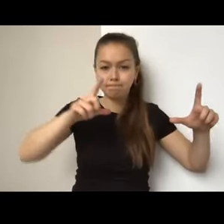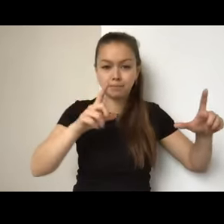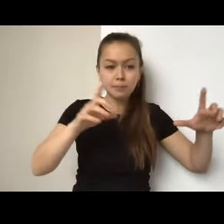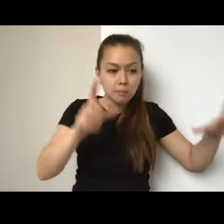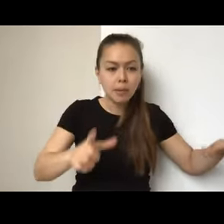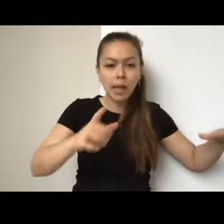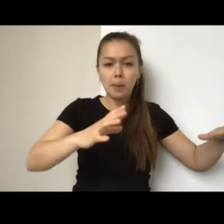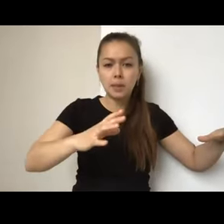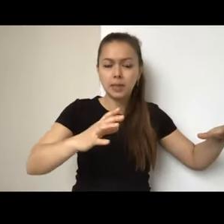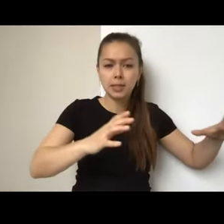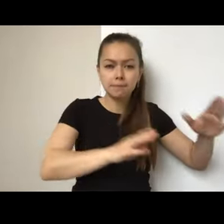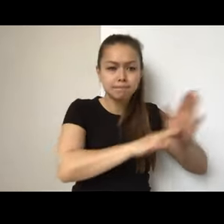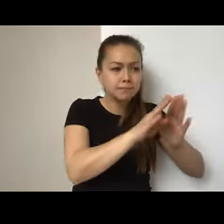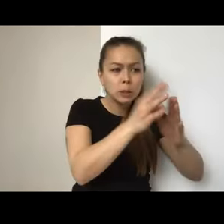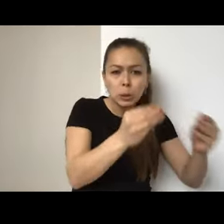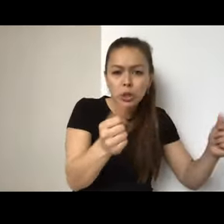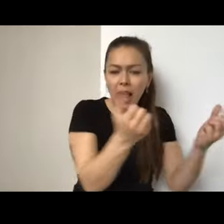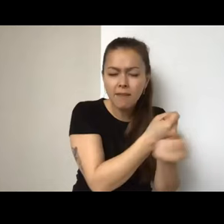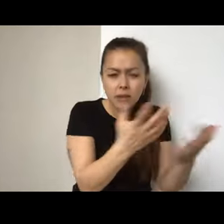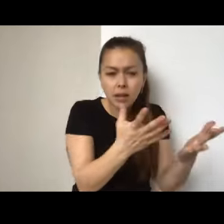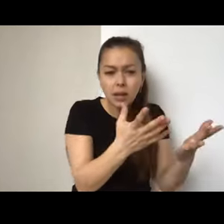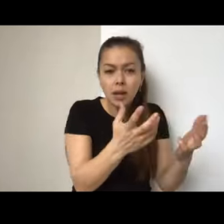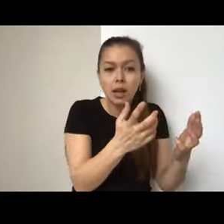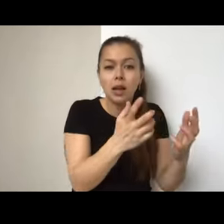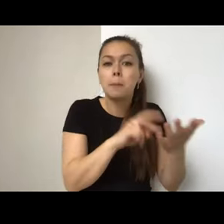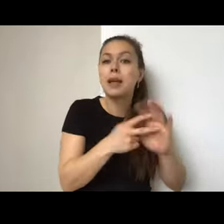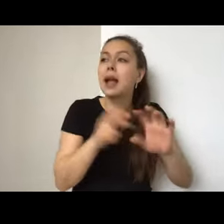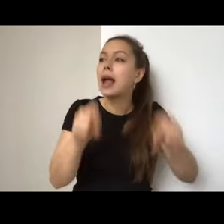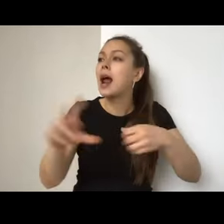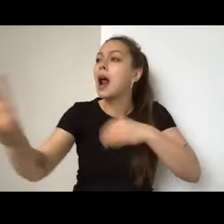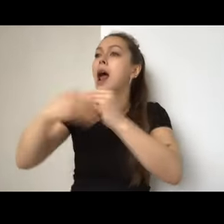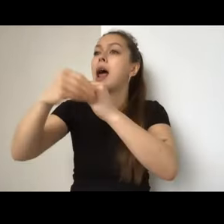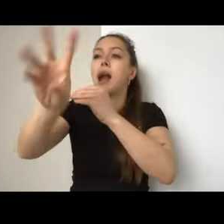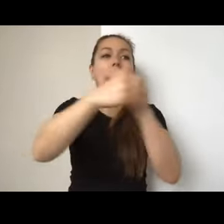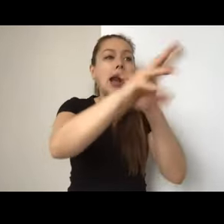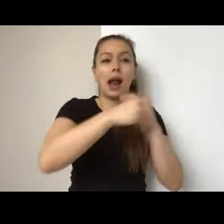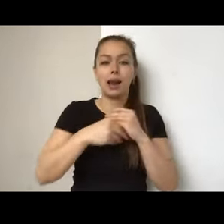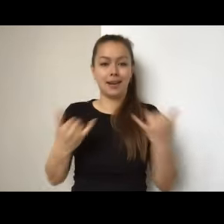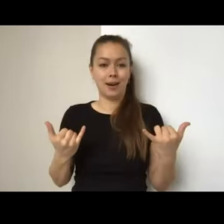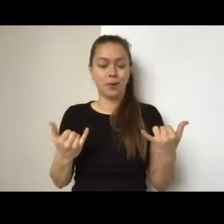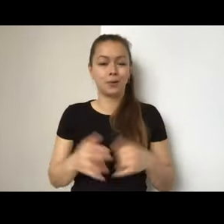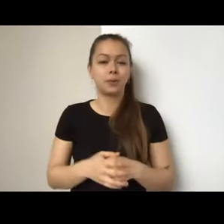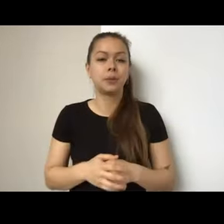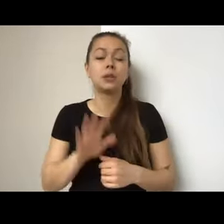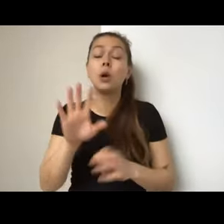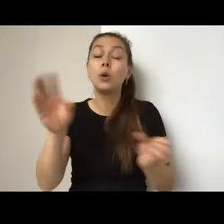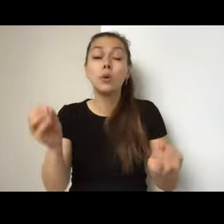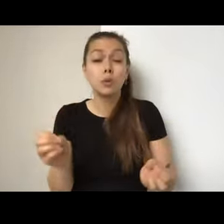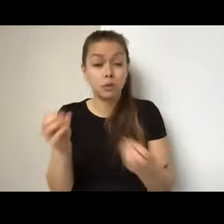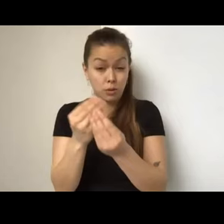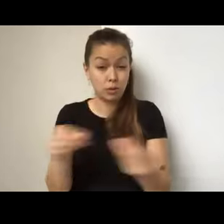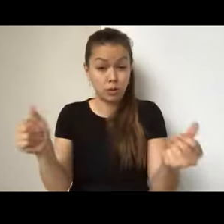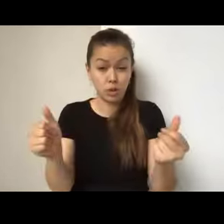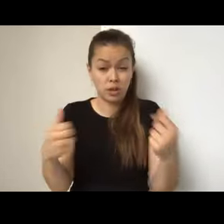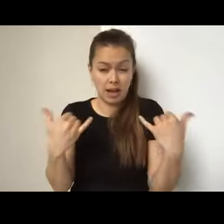uh, from those communities. Um, I'm seeing if there's anything else. Yeah. So the solution, you know, that was presented is something that